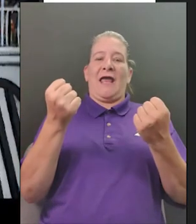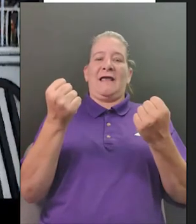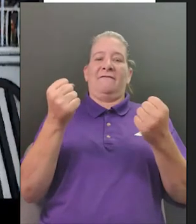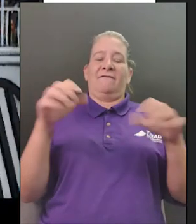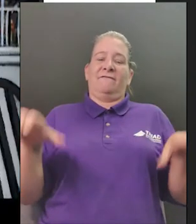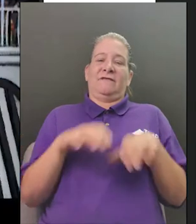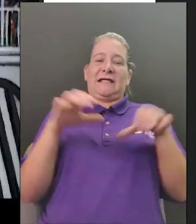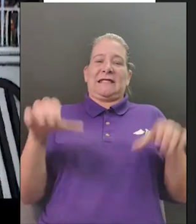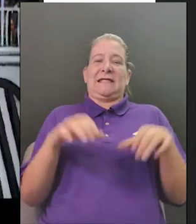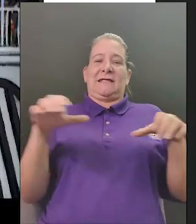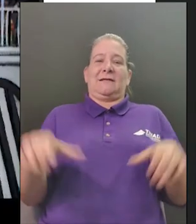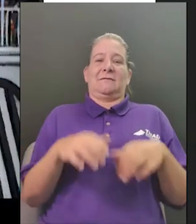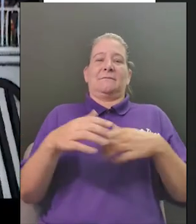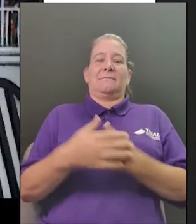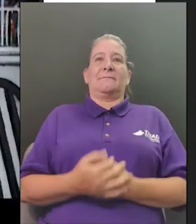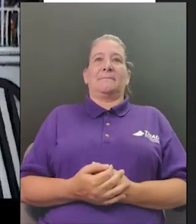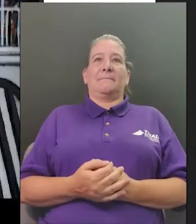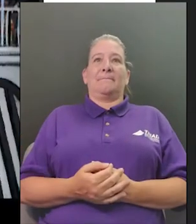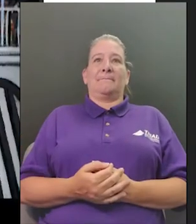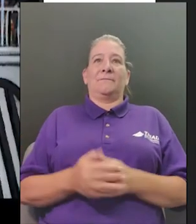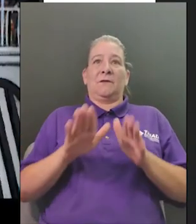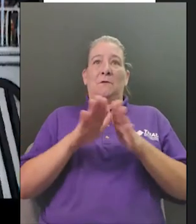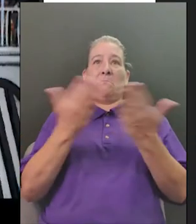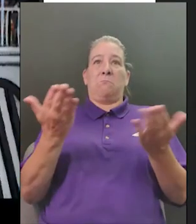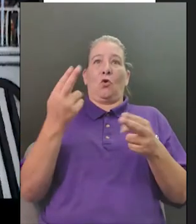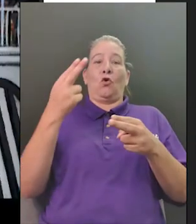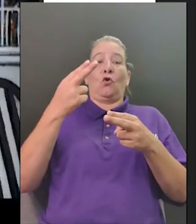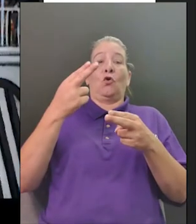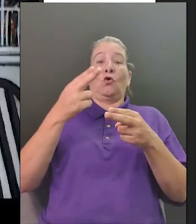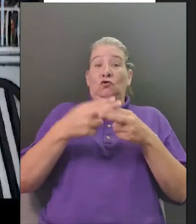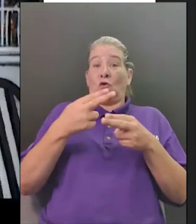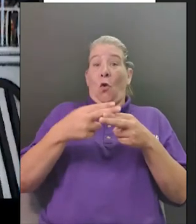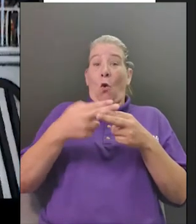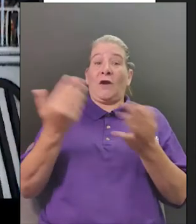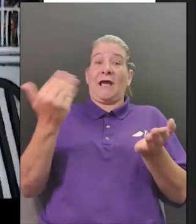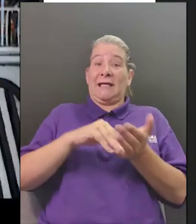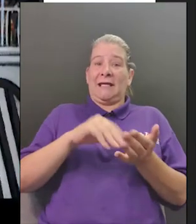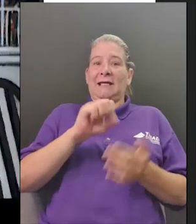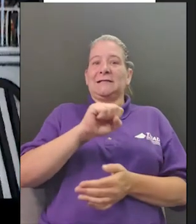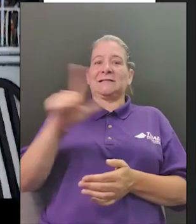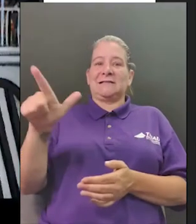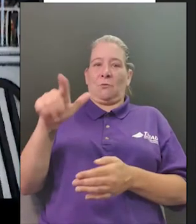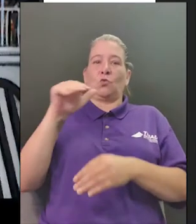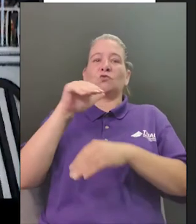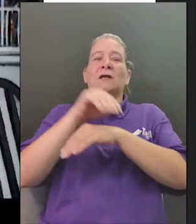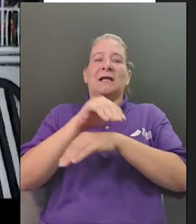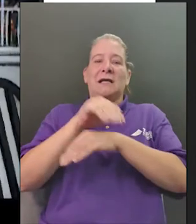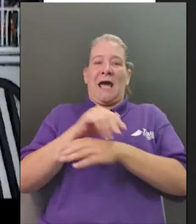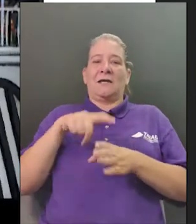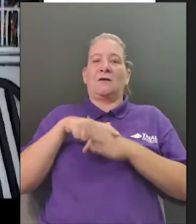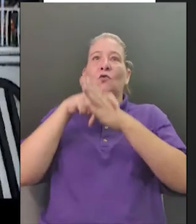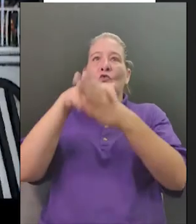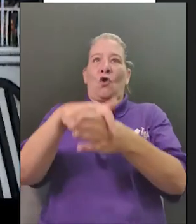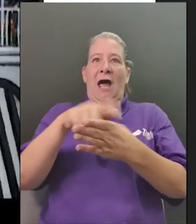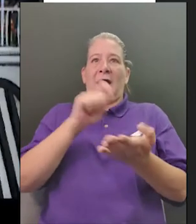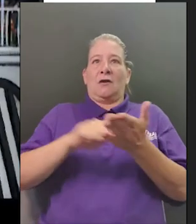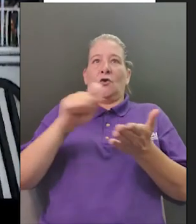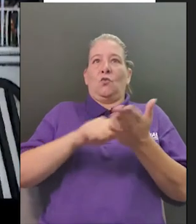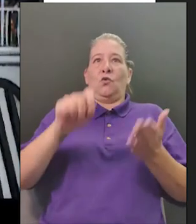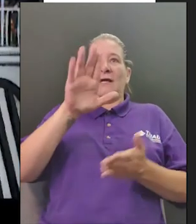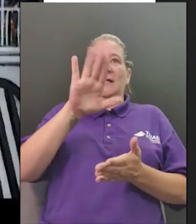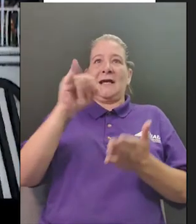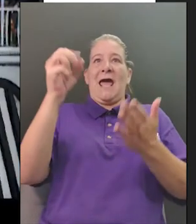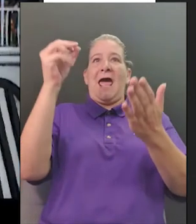night ride and it was written and illustrated by karen winnick so i thought it was a really fun book because it really